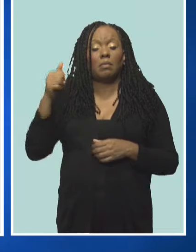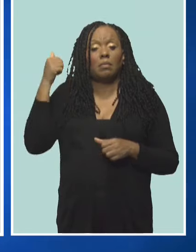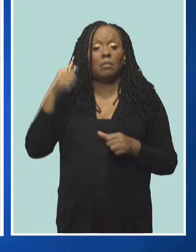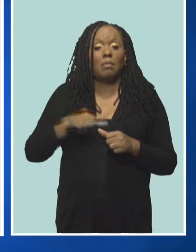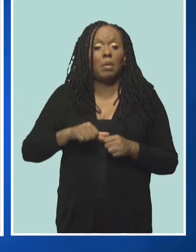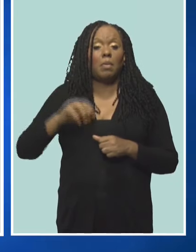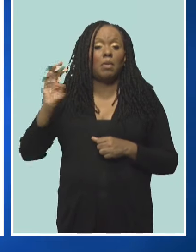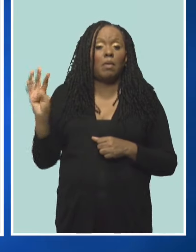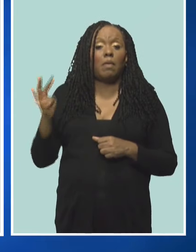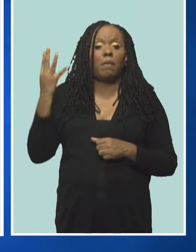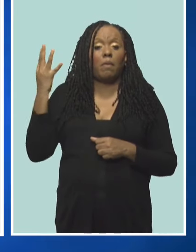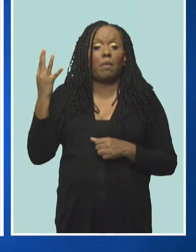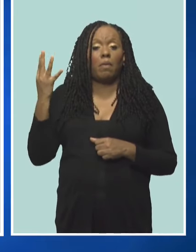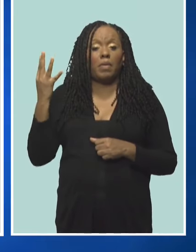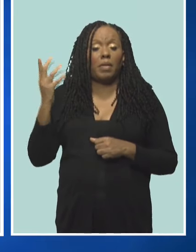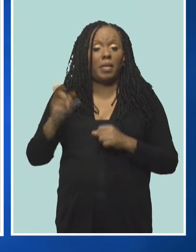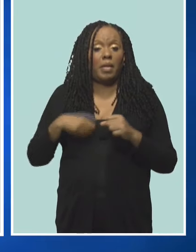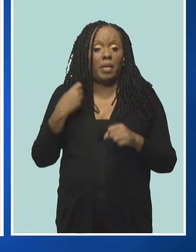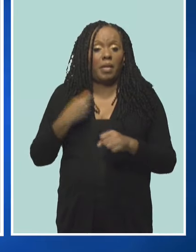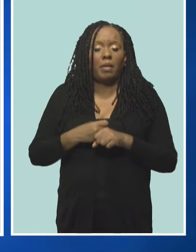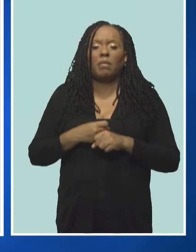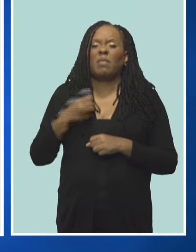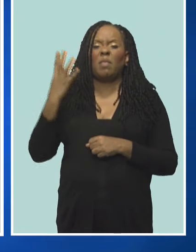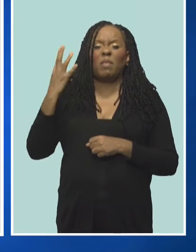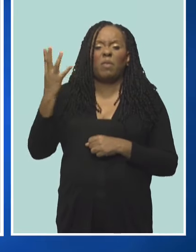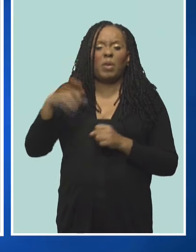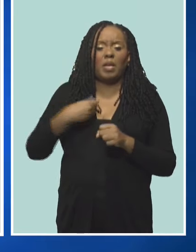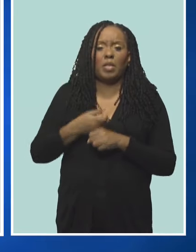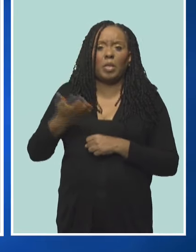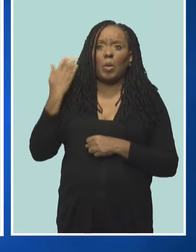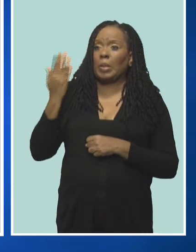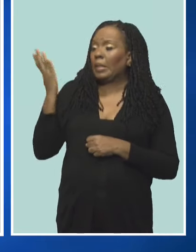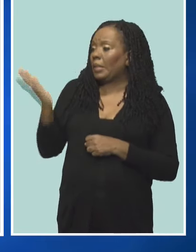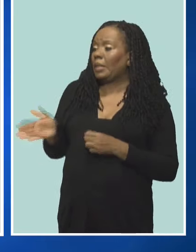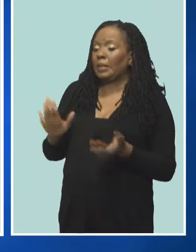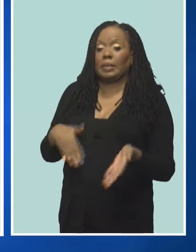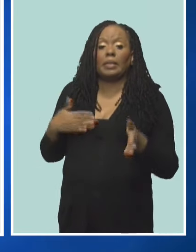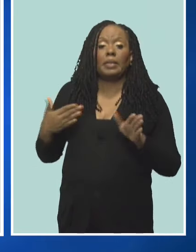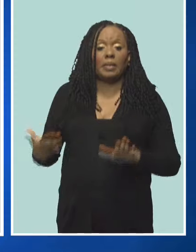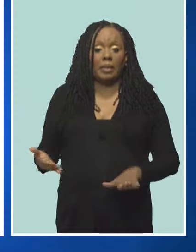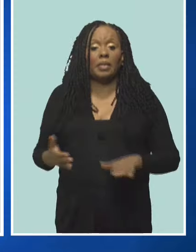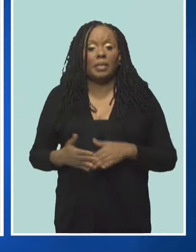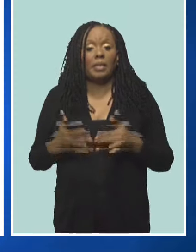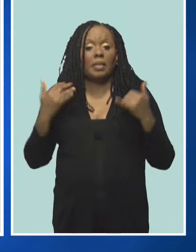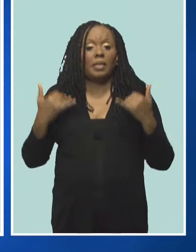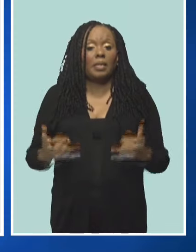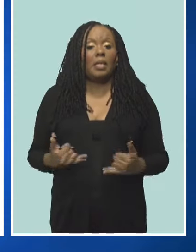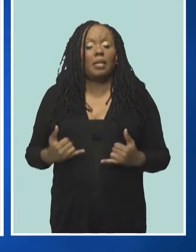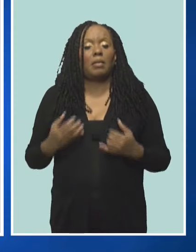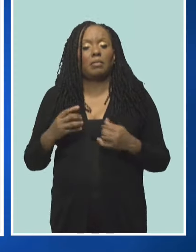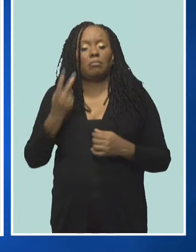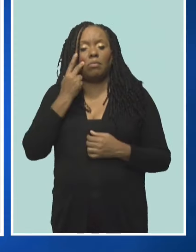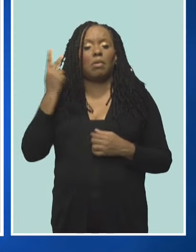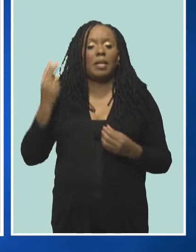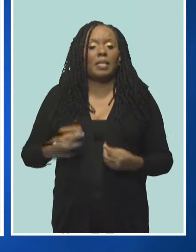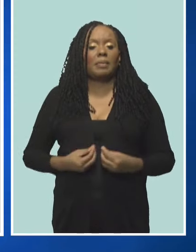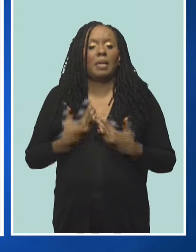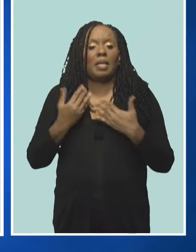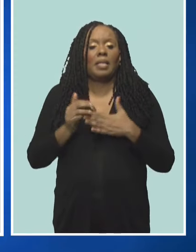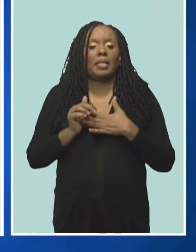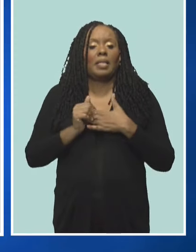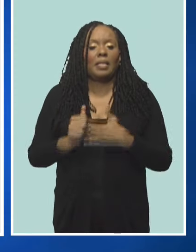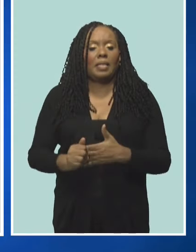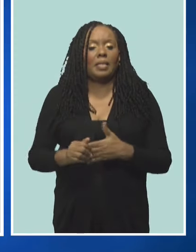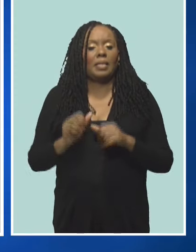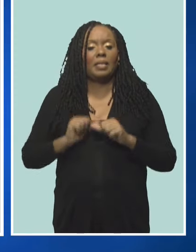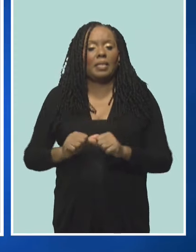the fourth anniversary of his passing. The BLP also notes the party is using the occasion to reflect on his inspirational